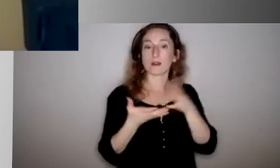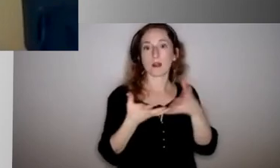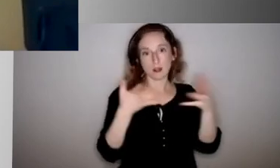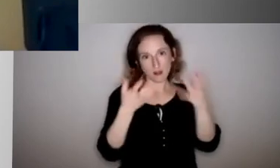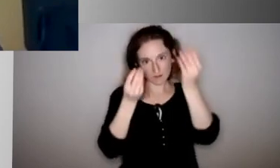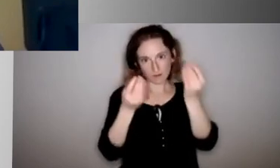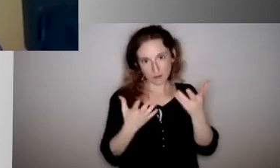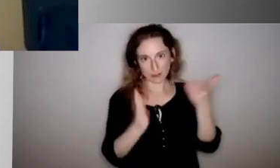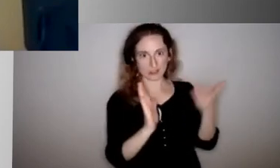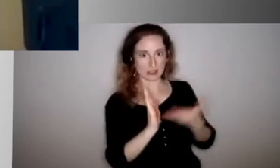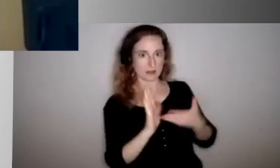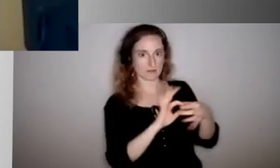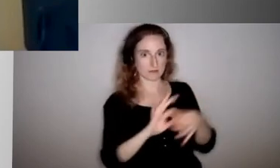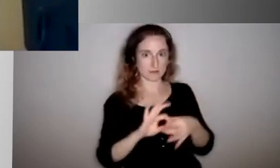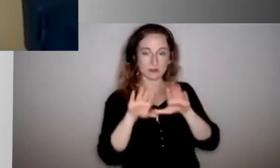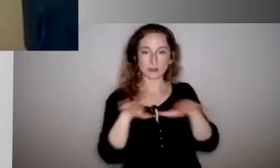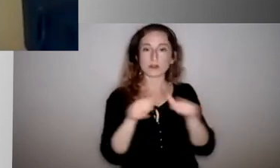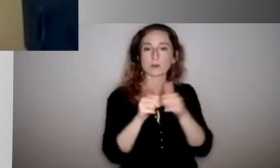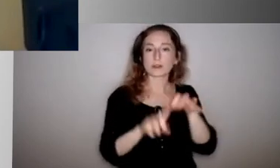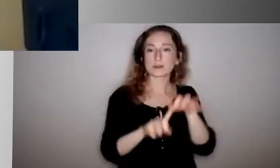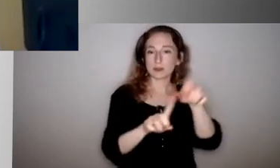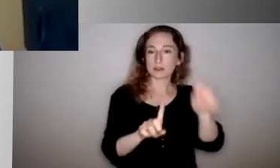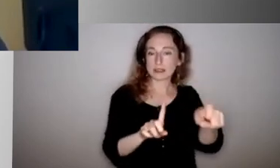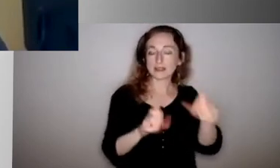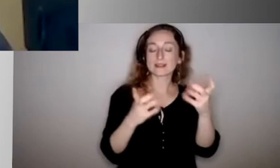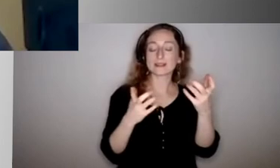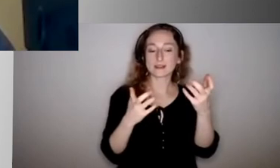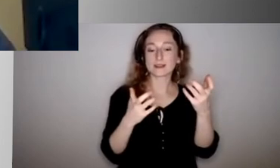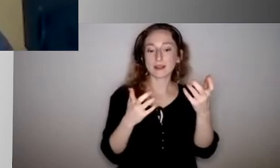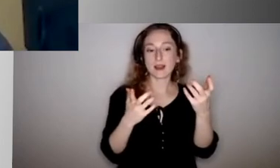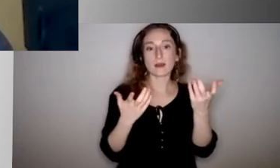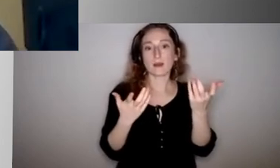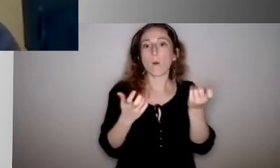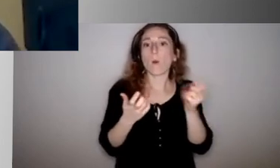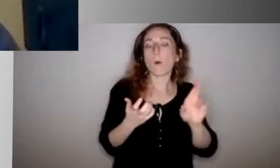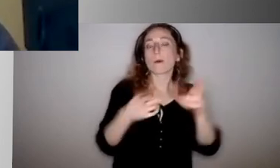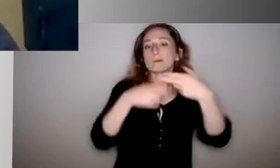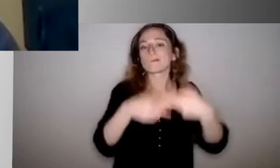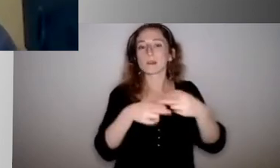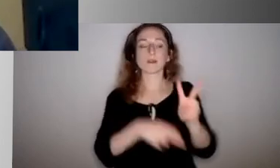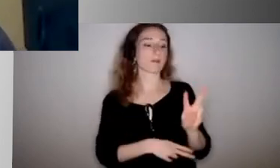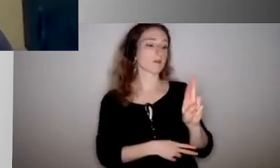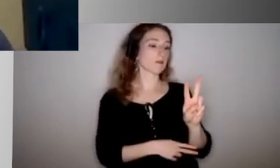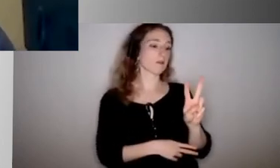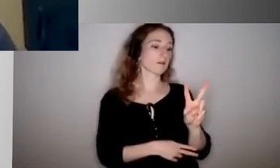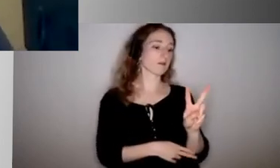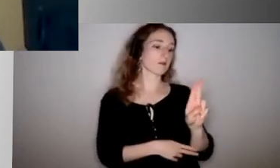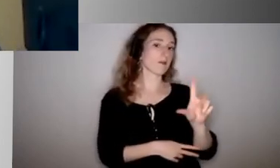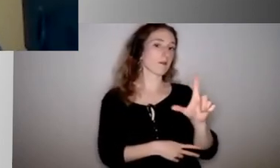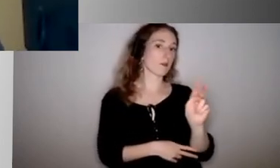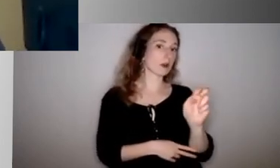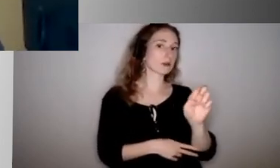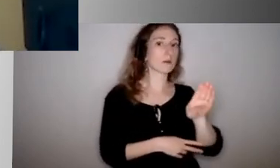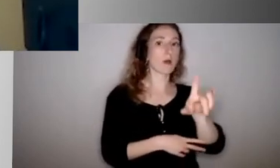with special needs and even including children with, who are considered the vulnerable population and what can be done and should be done